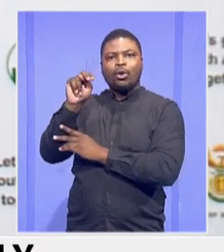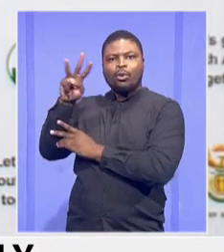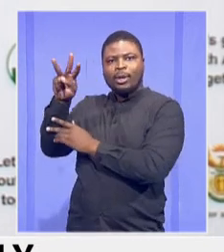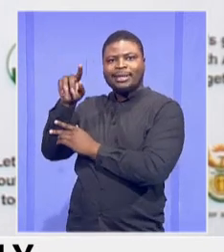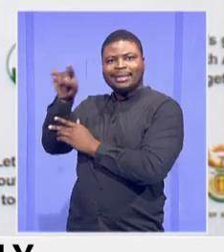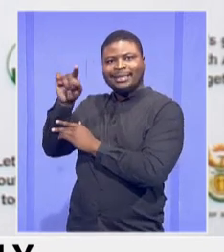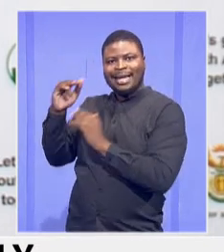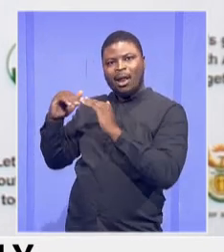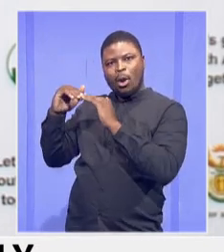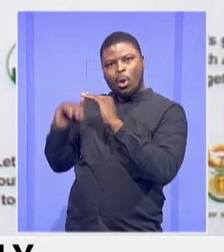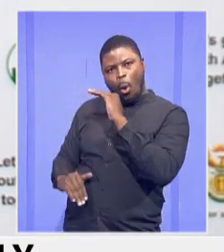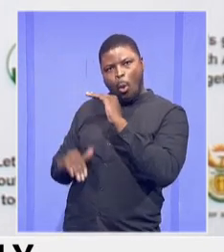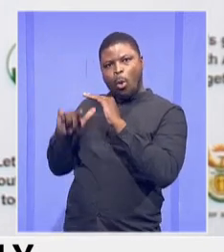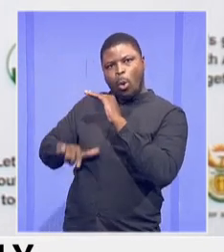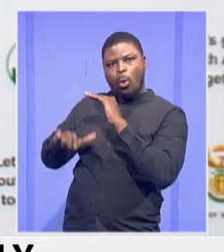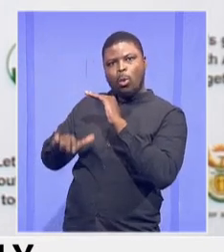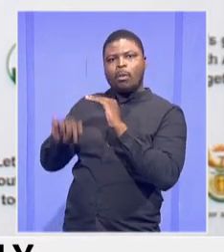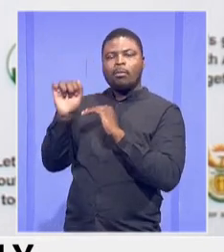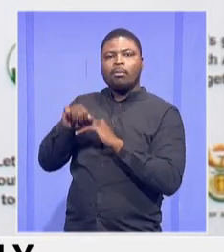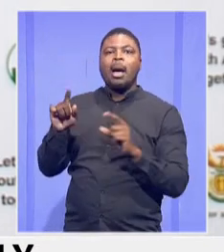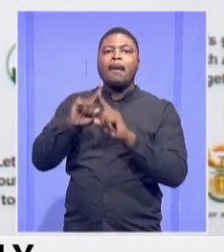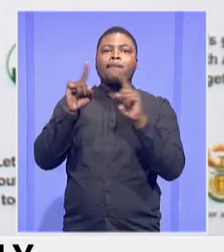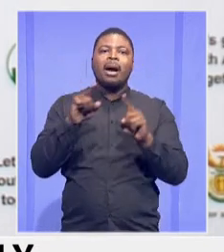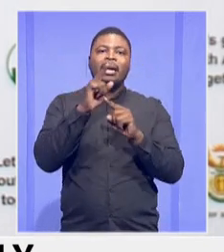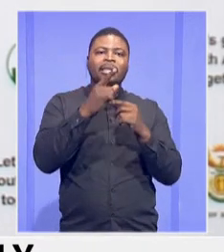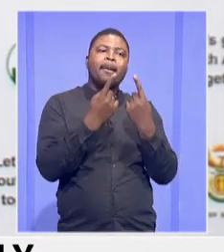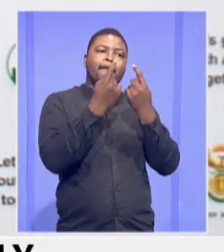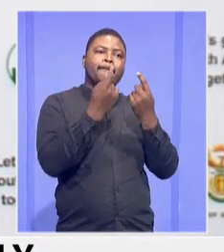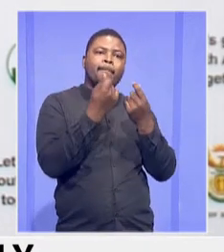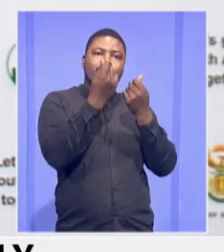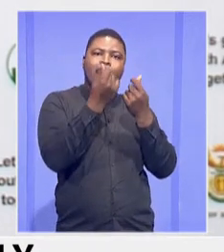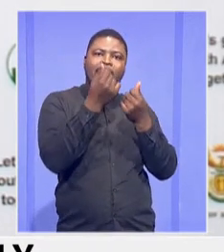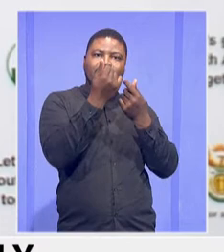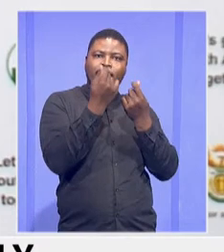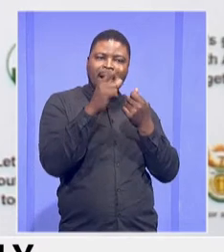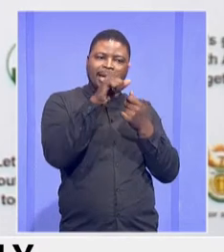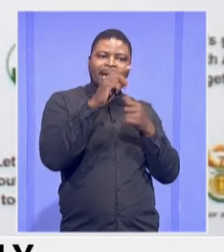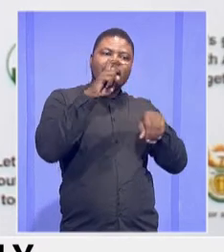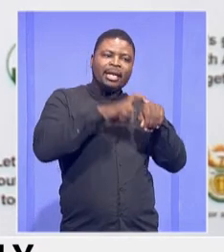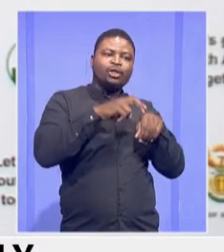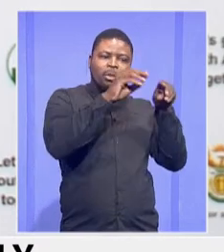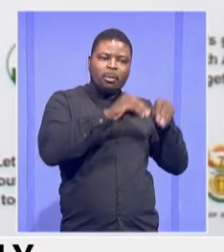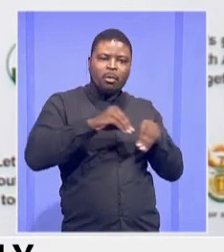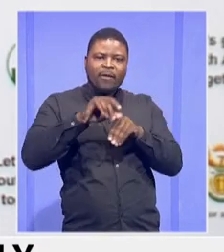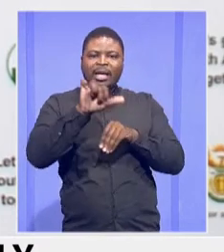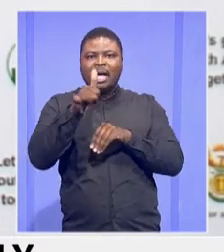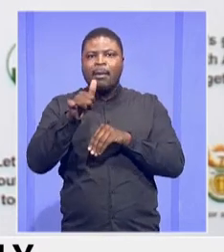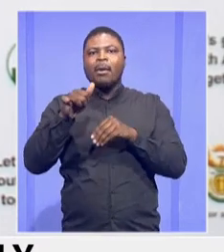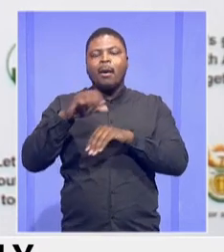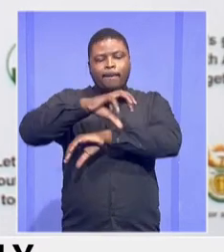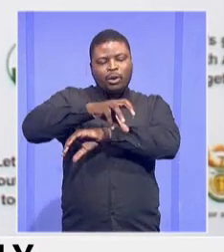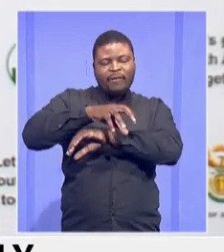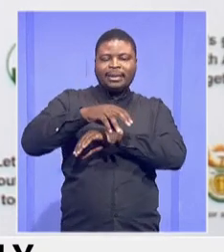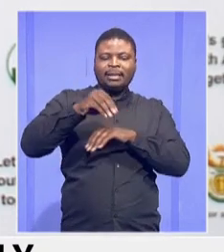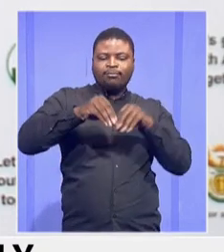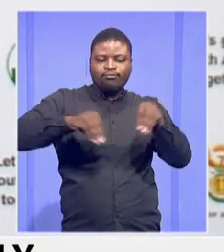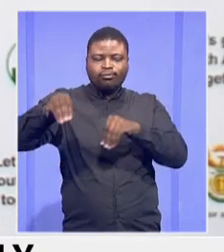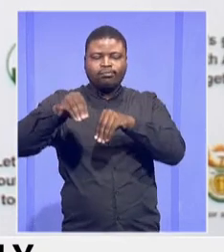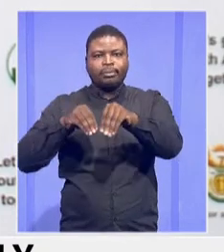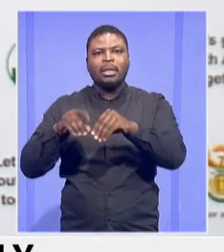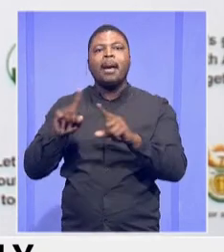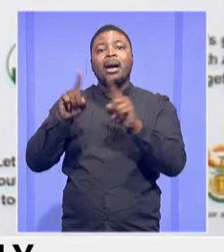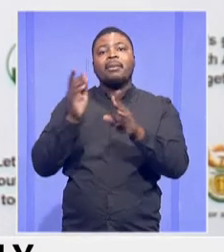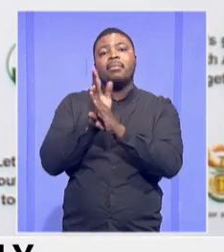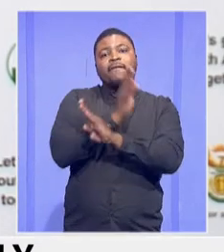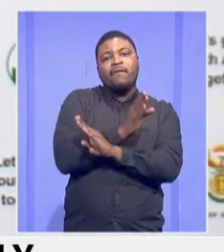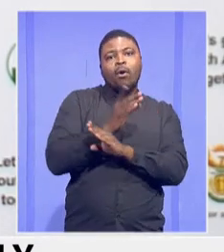to move money from some provinces to others, provinces that were underperforming, number one was Mpumalanga